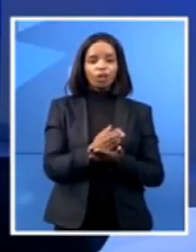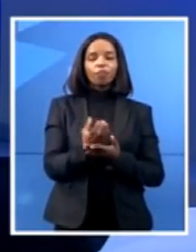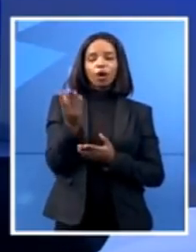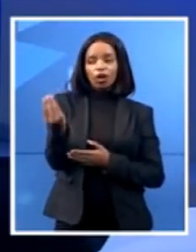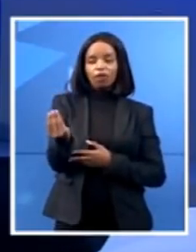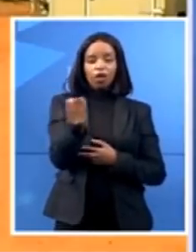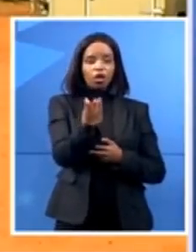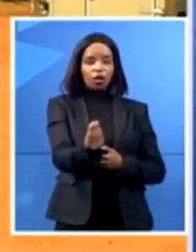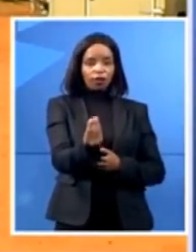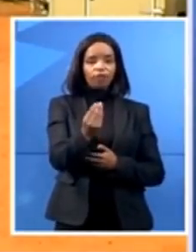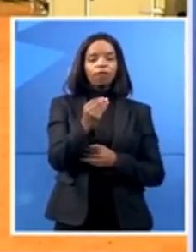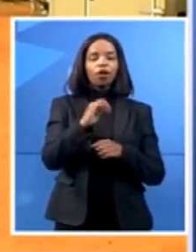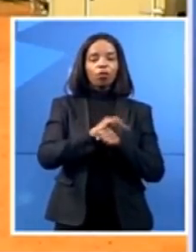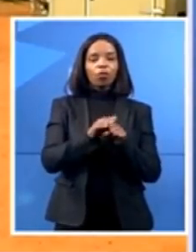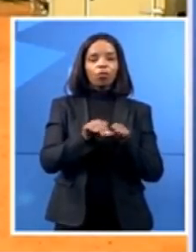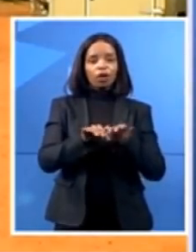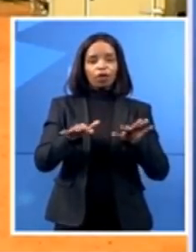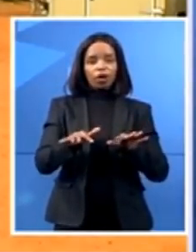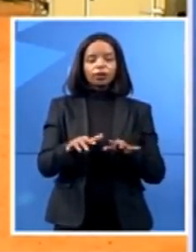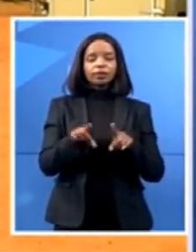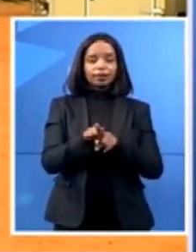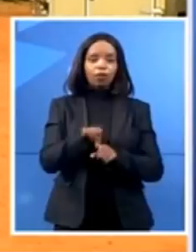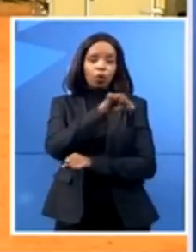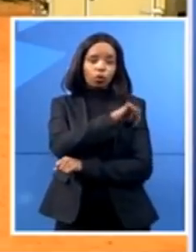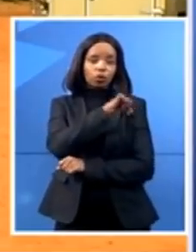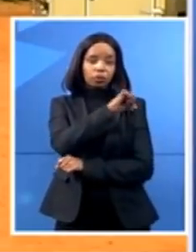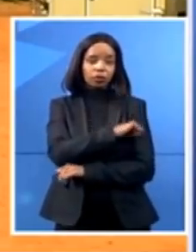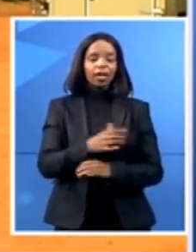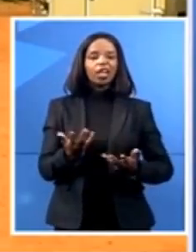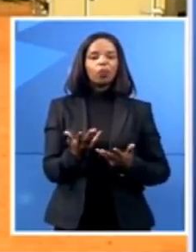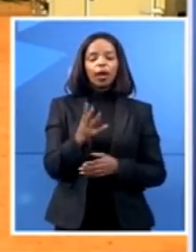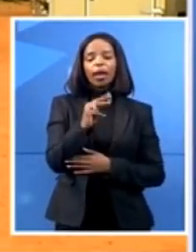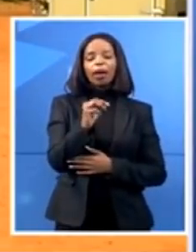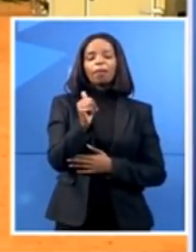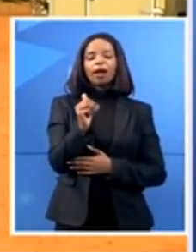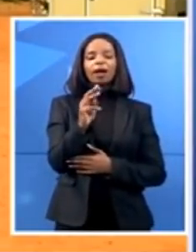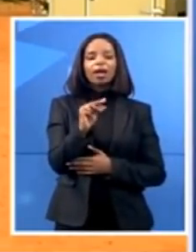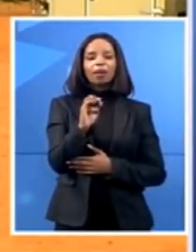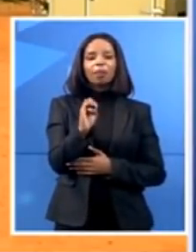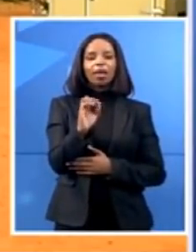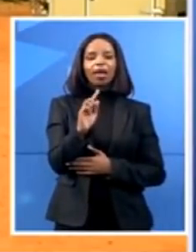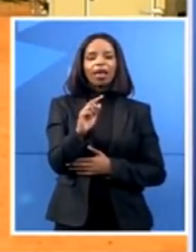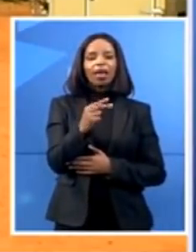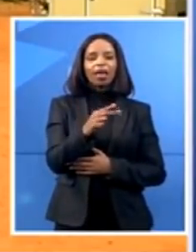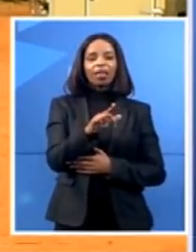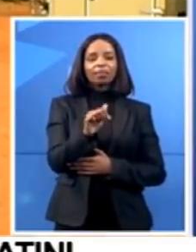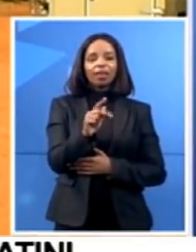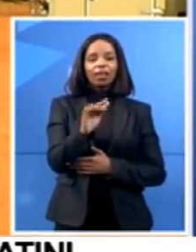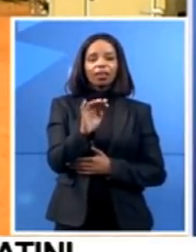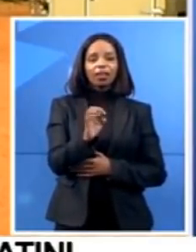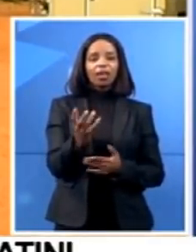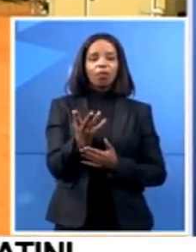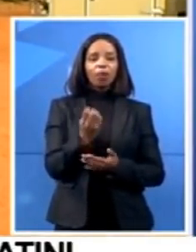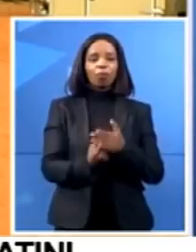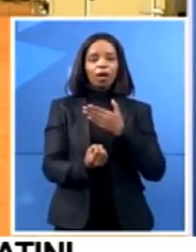Mamithlake, just in the tip of Mpumalanga at Mamithlake Hospital. Those two doctors, they are